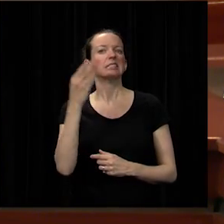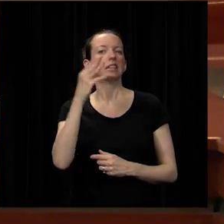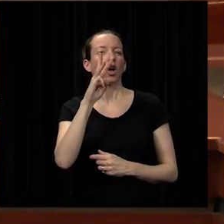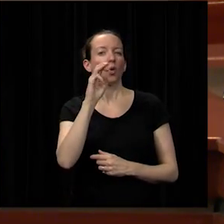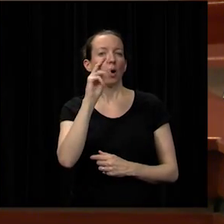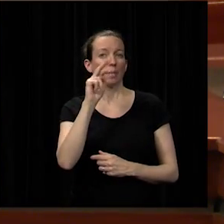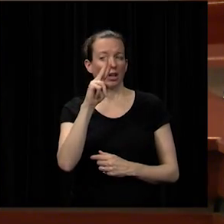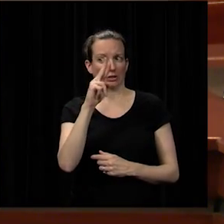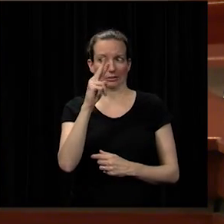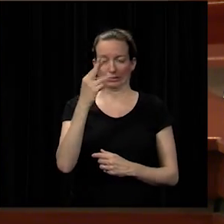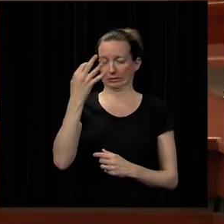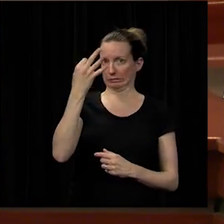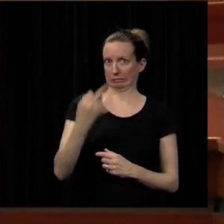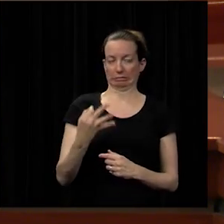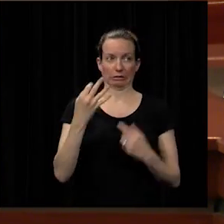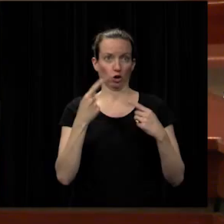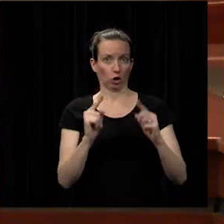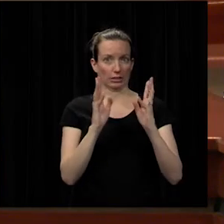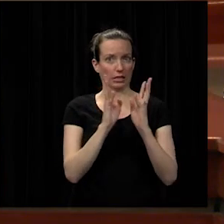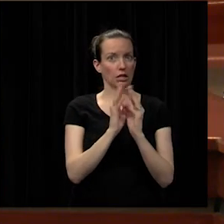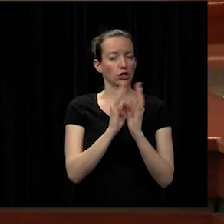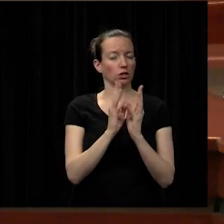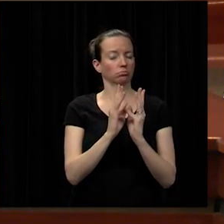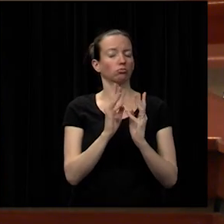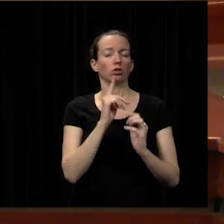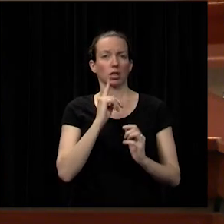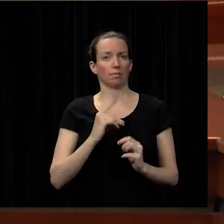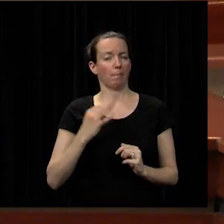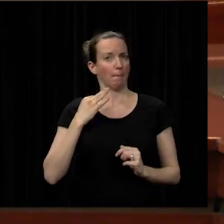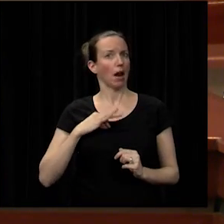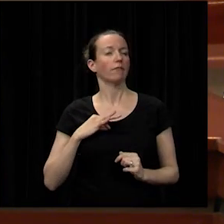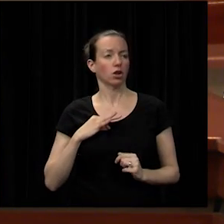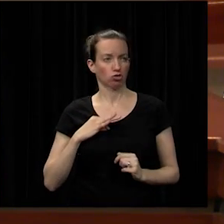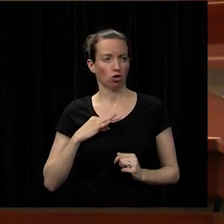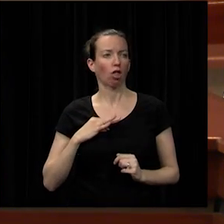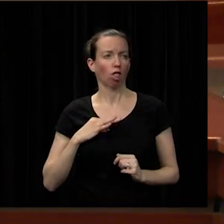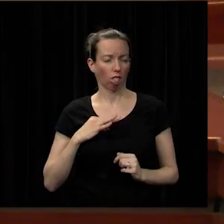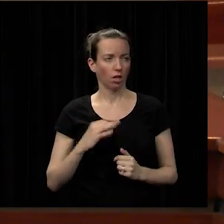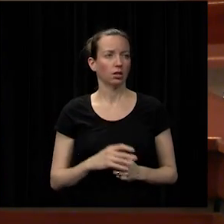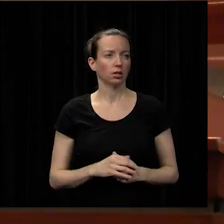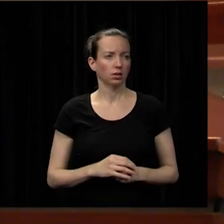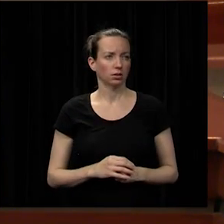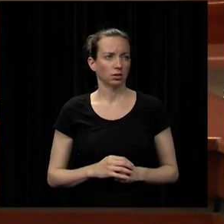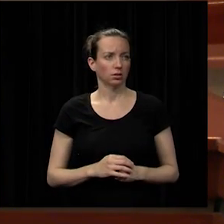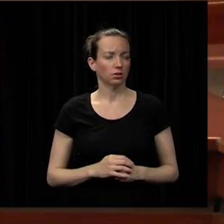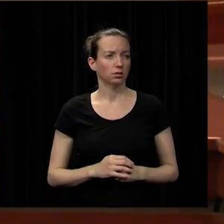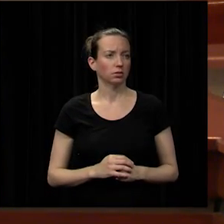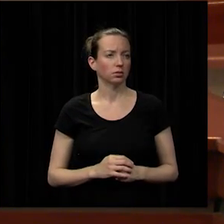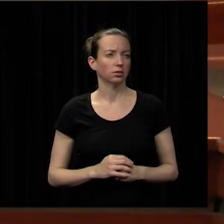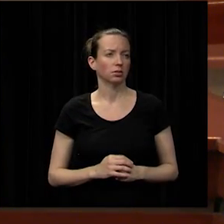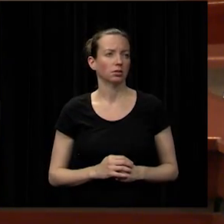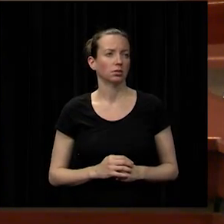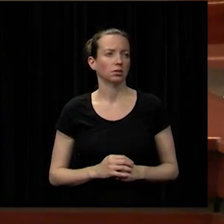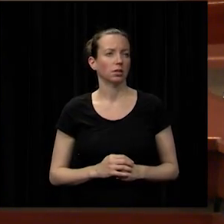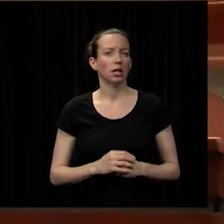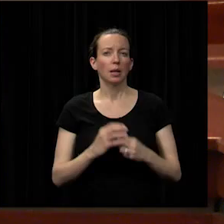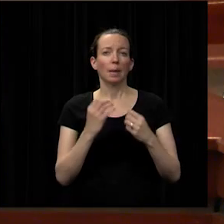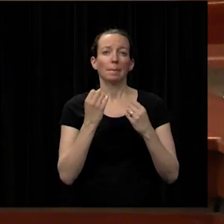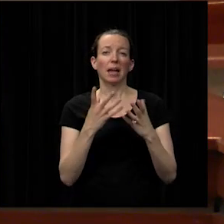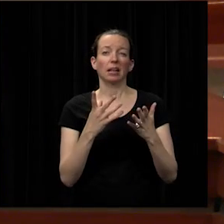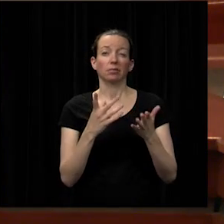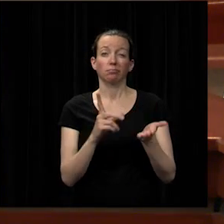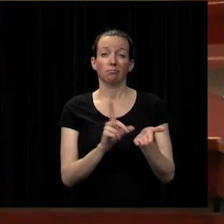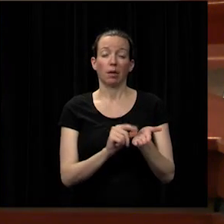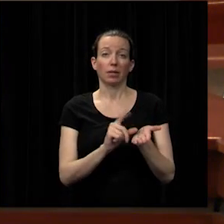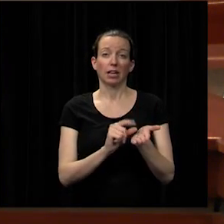friday during the session again very beneficial to hear it from him and and to get the handouts um we get a lot of publications that are